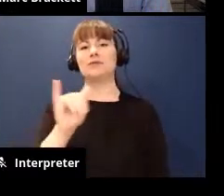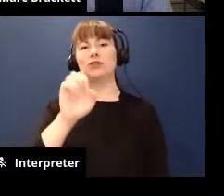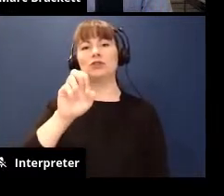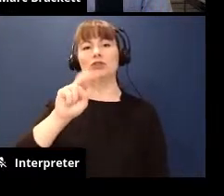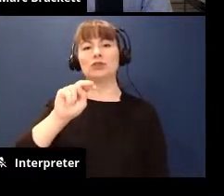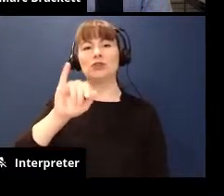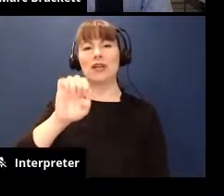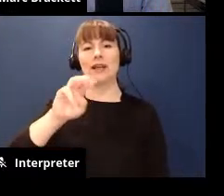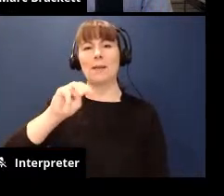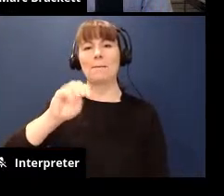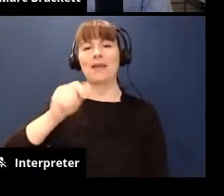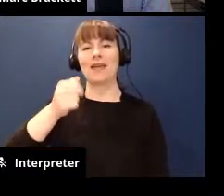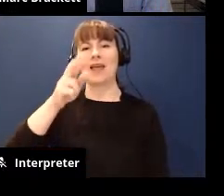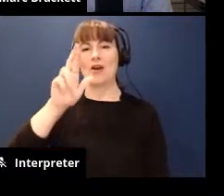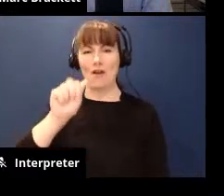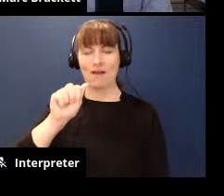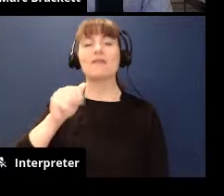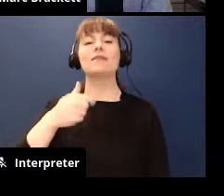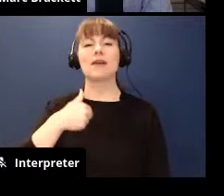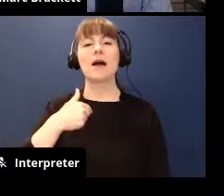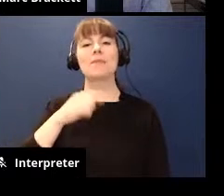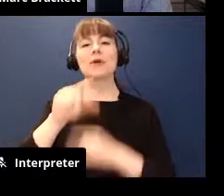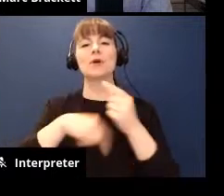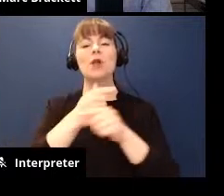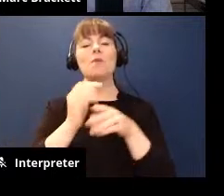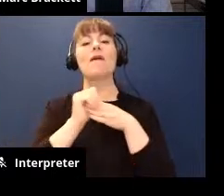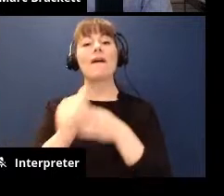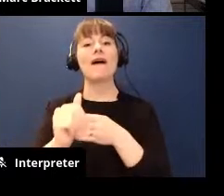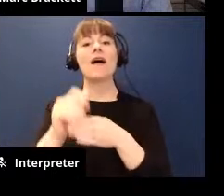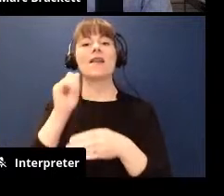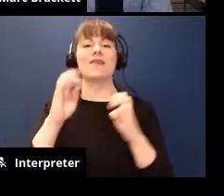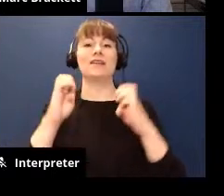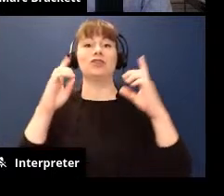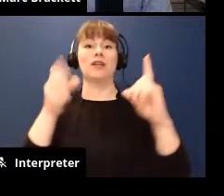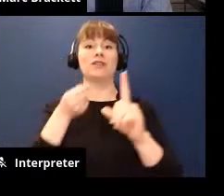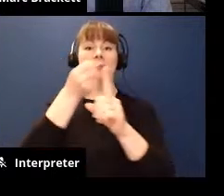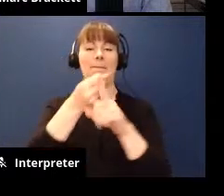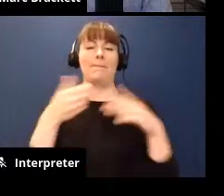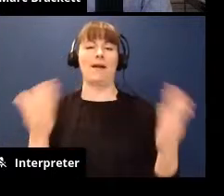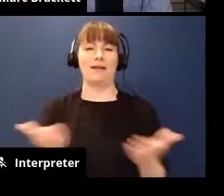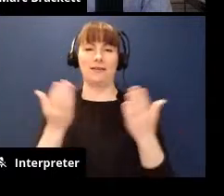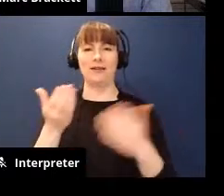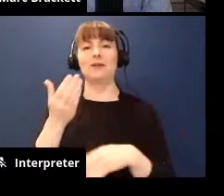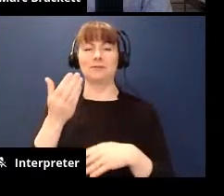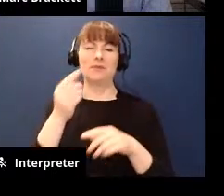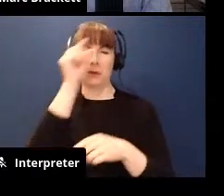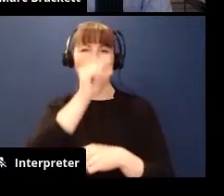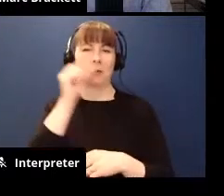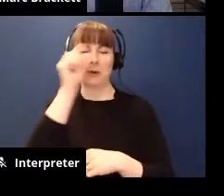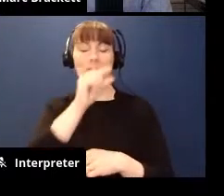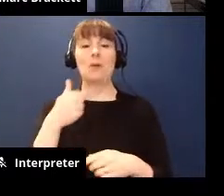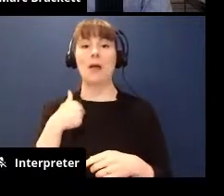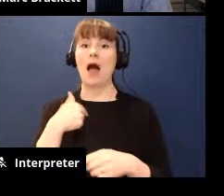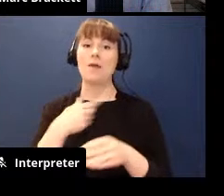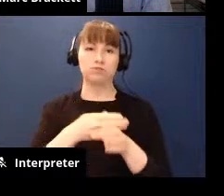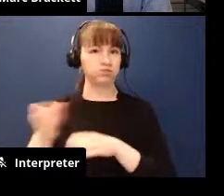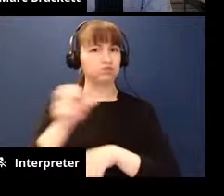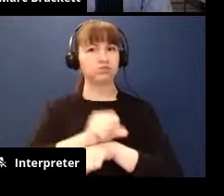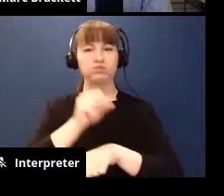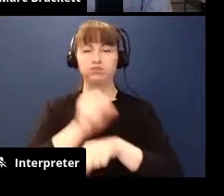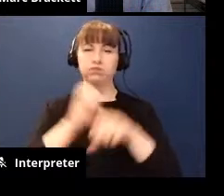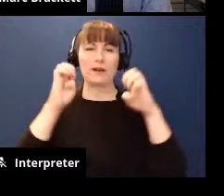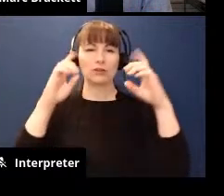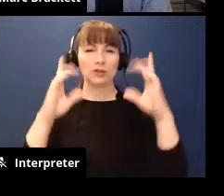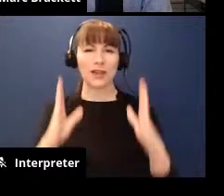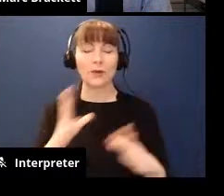I am the global head of education impact here at Google I am a career educator and a